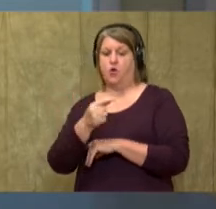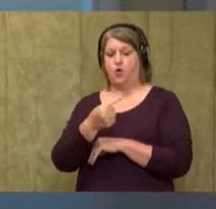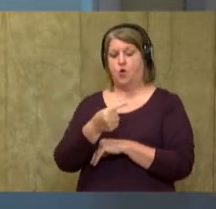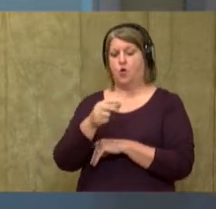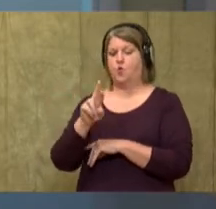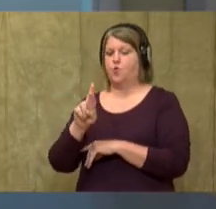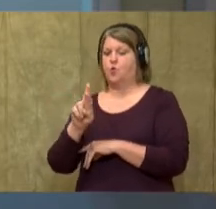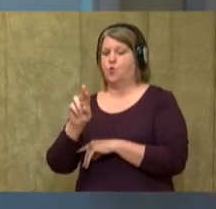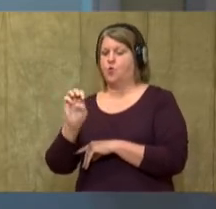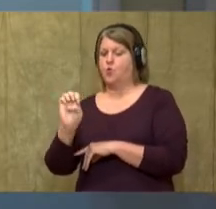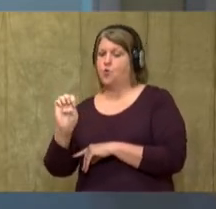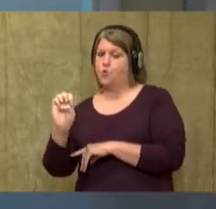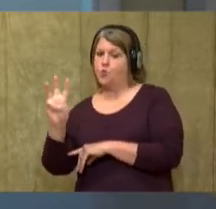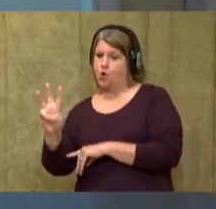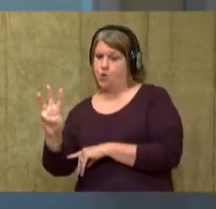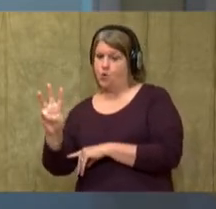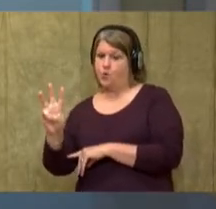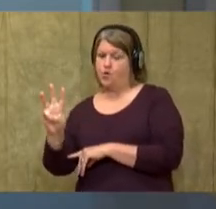Ooh.